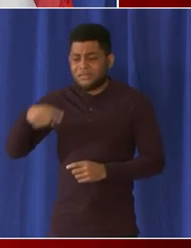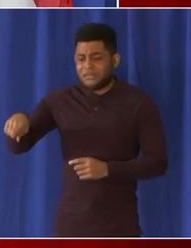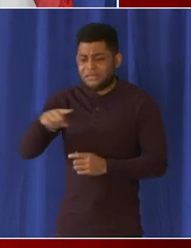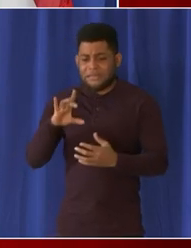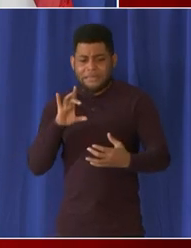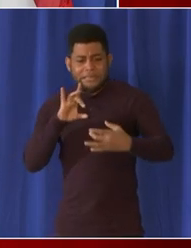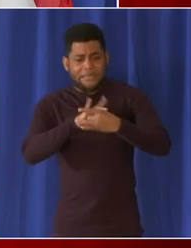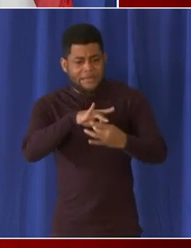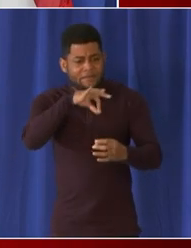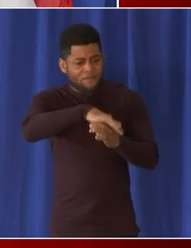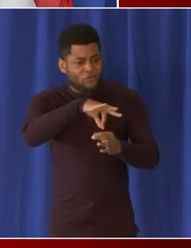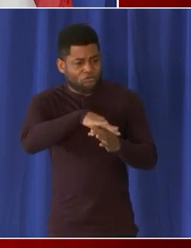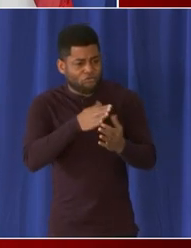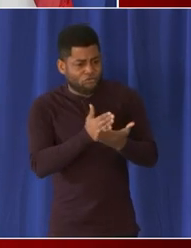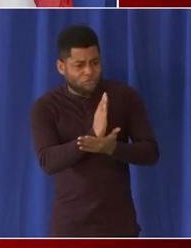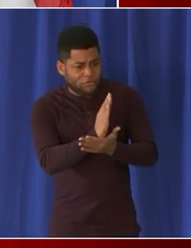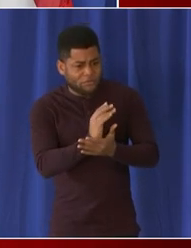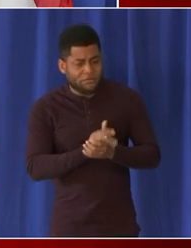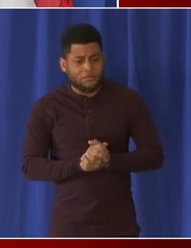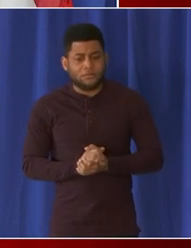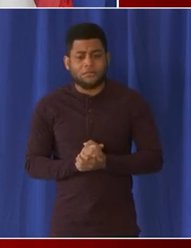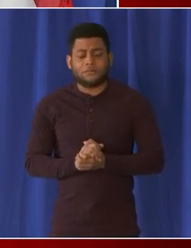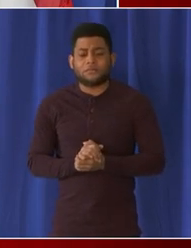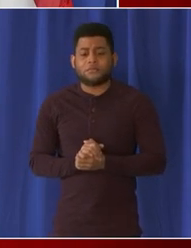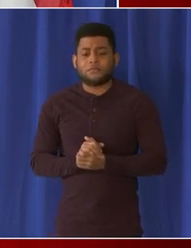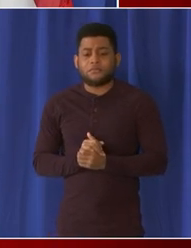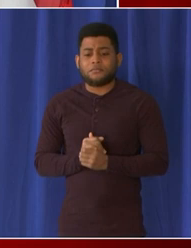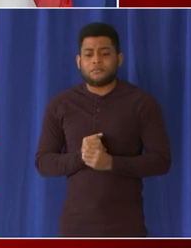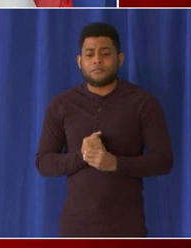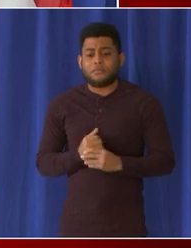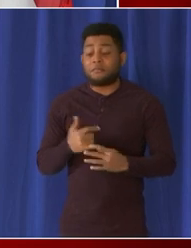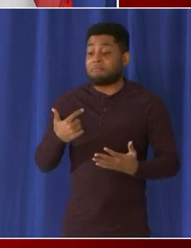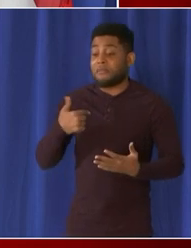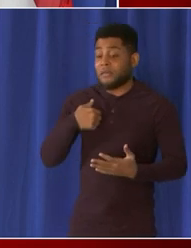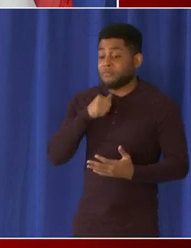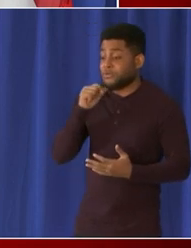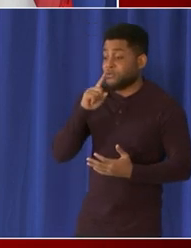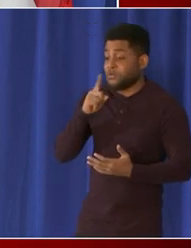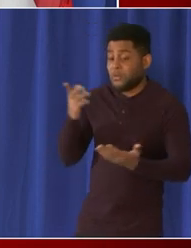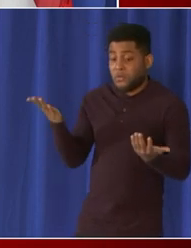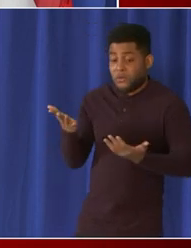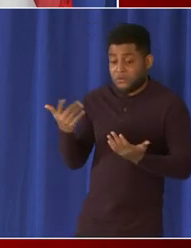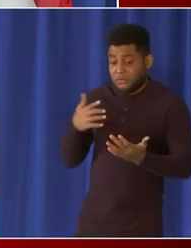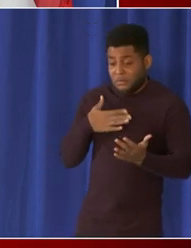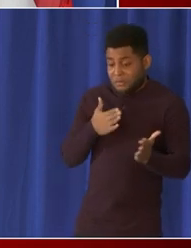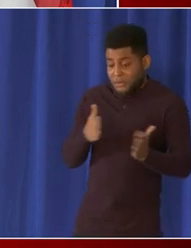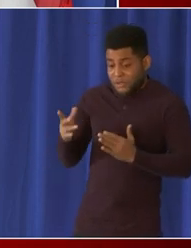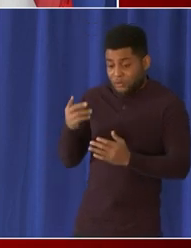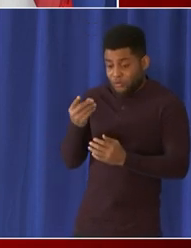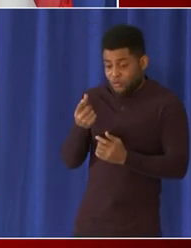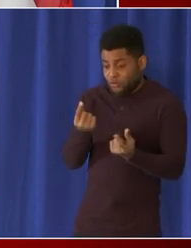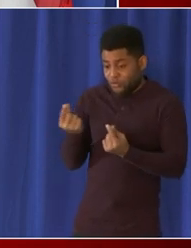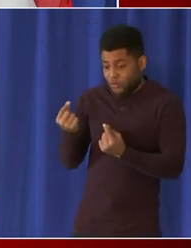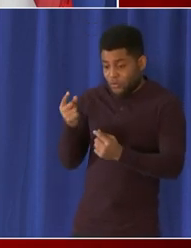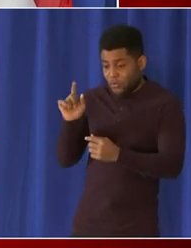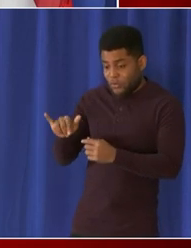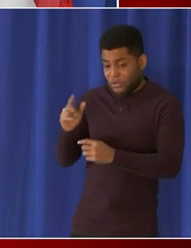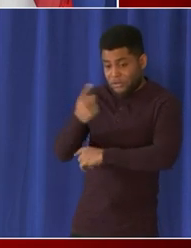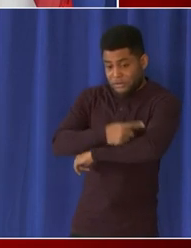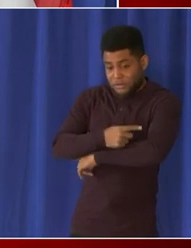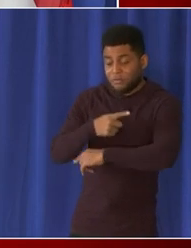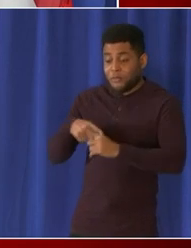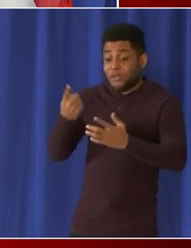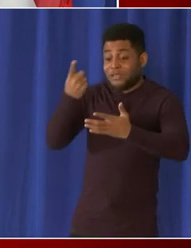um i um i don't know that i have um confirmed what i will be doing that day sam but it's week from today that's why yeah